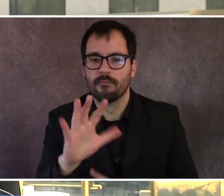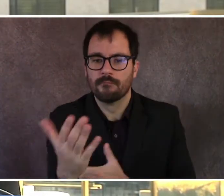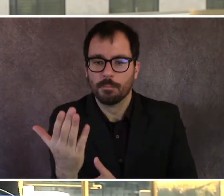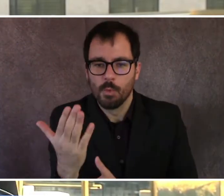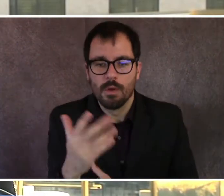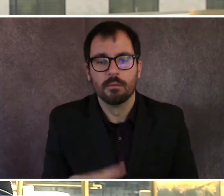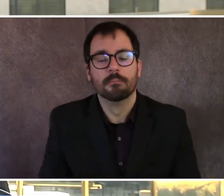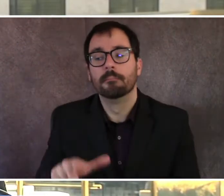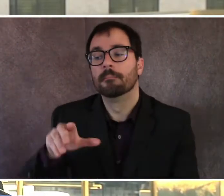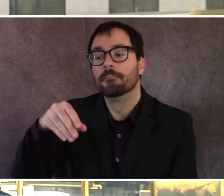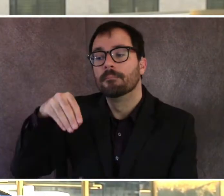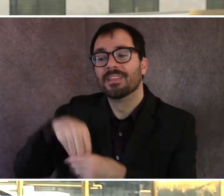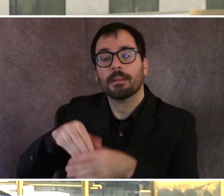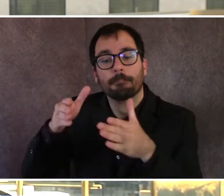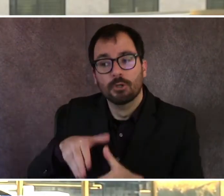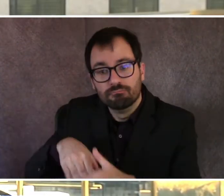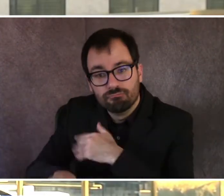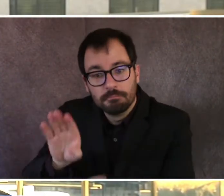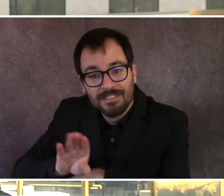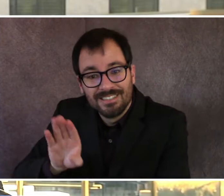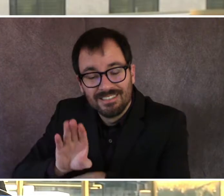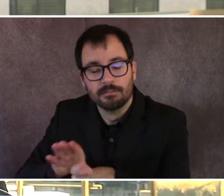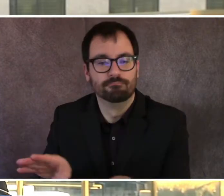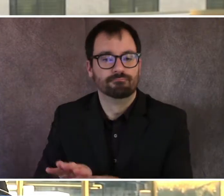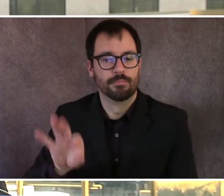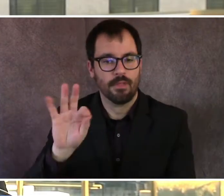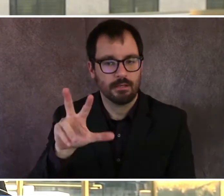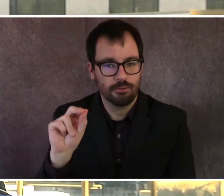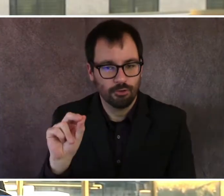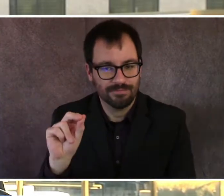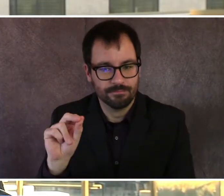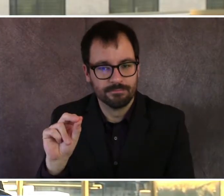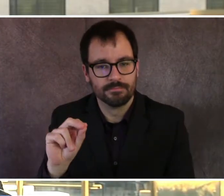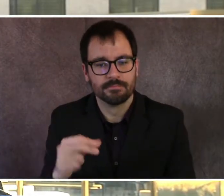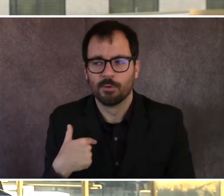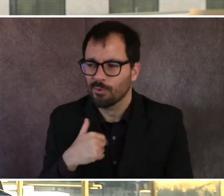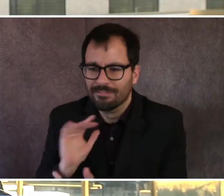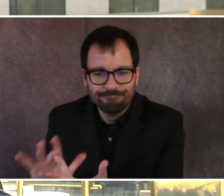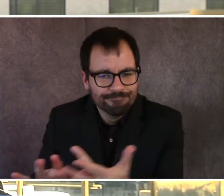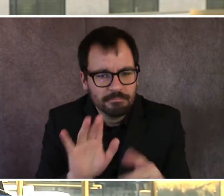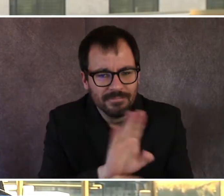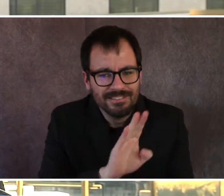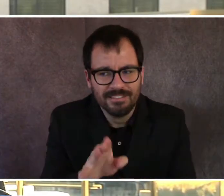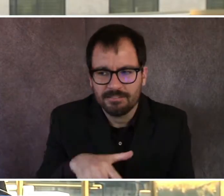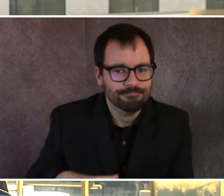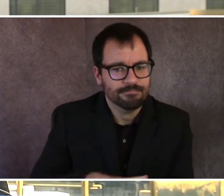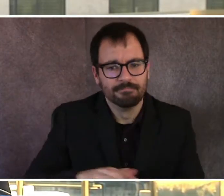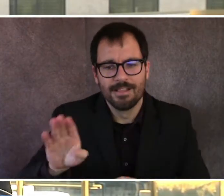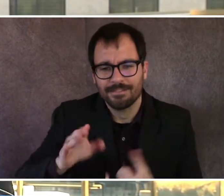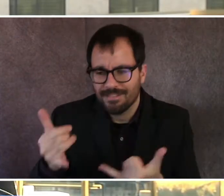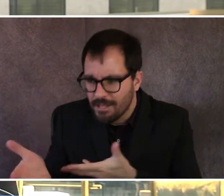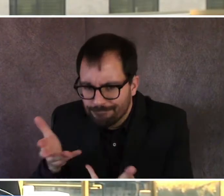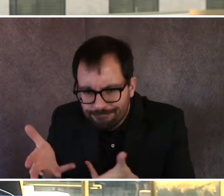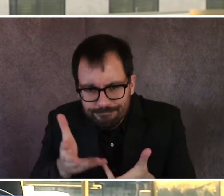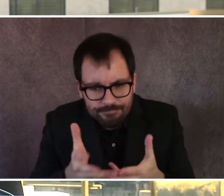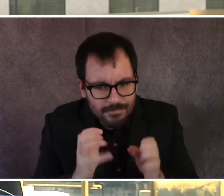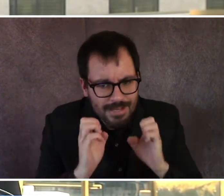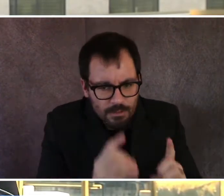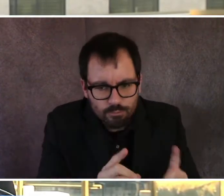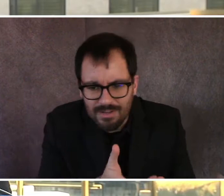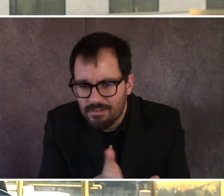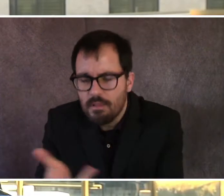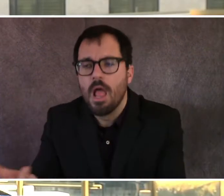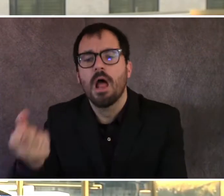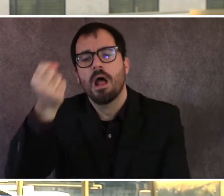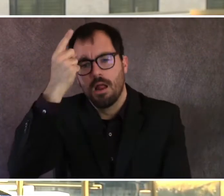businesses to help provide with that information and so they can support these rules and how we can help them support these rules. In the meantime, anyone who